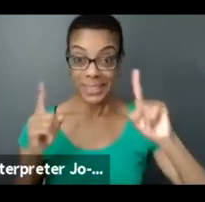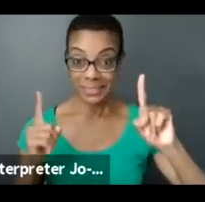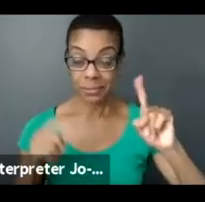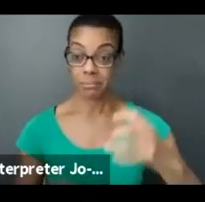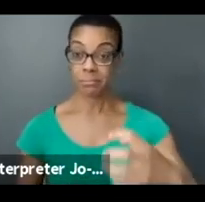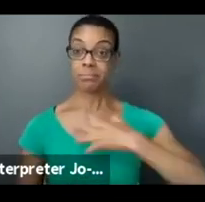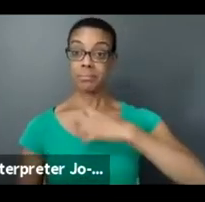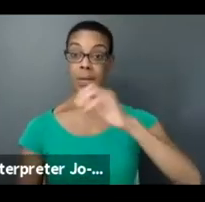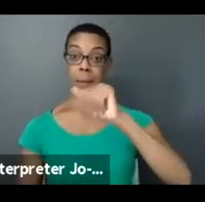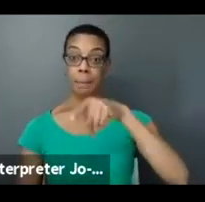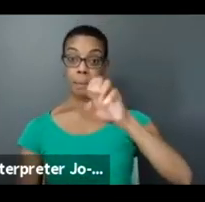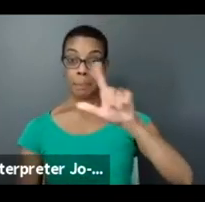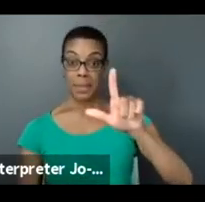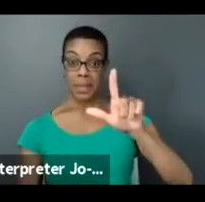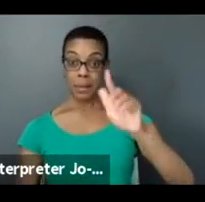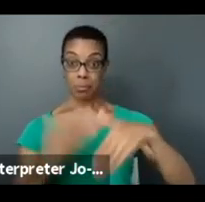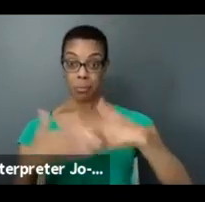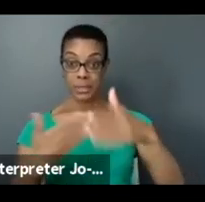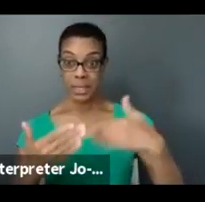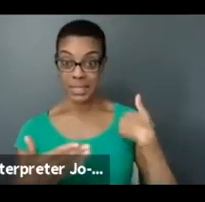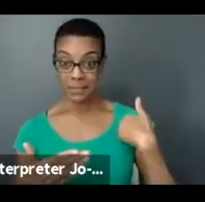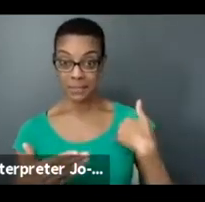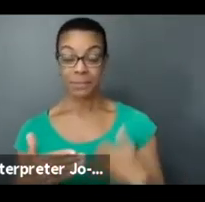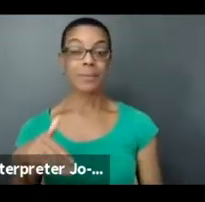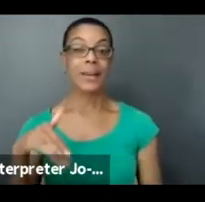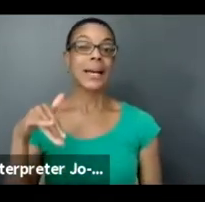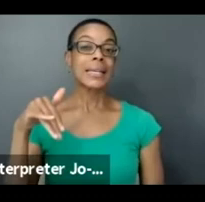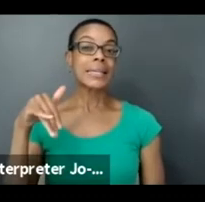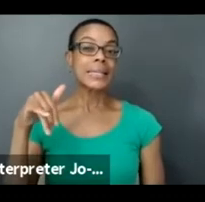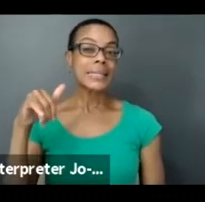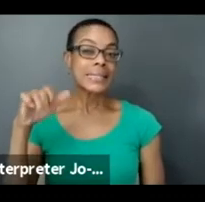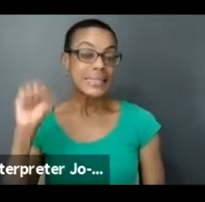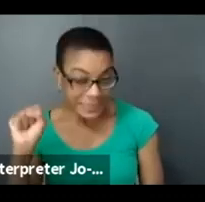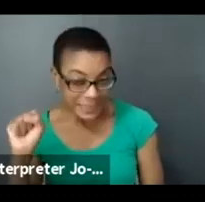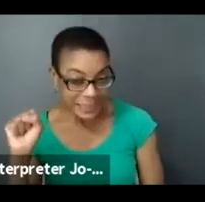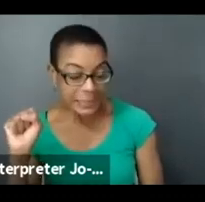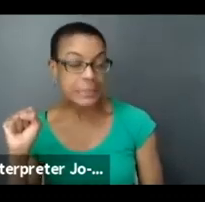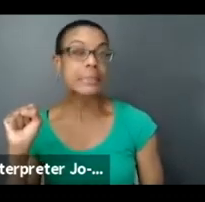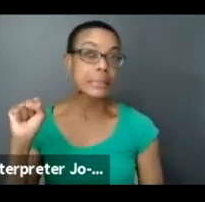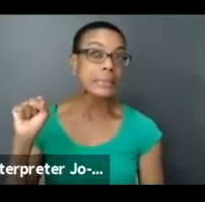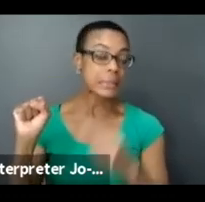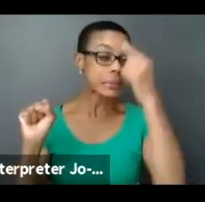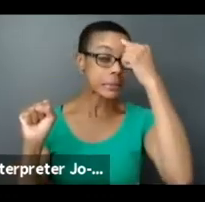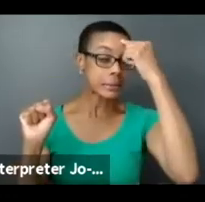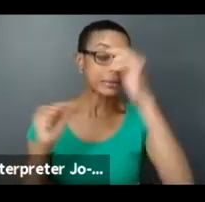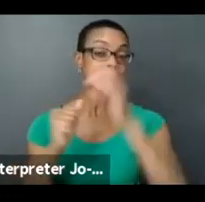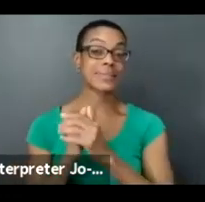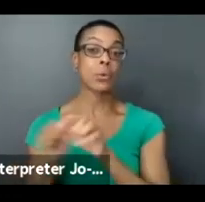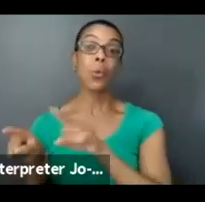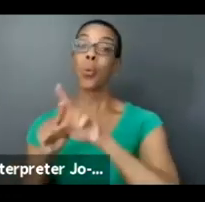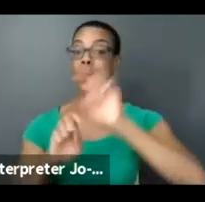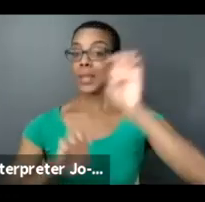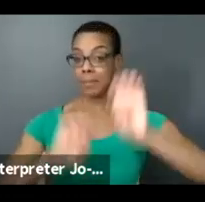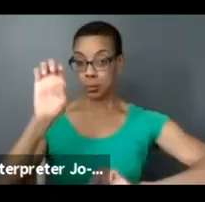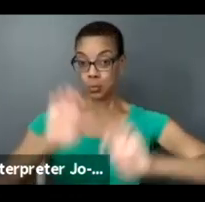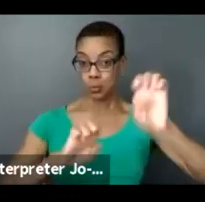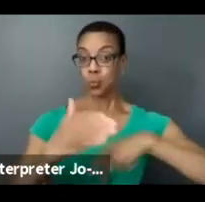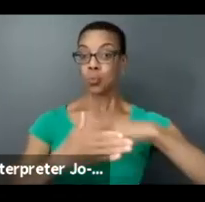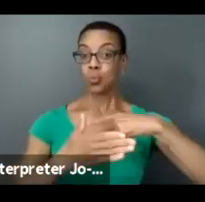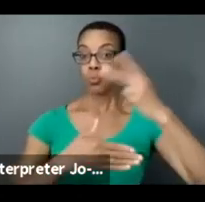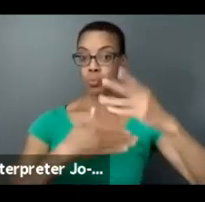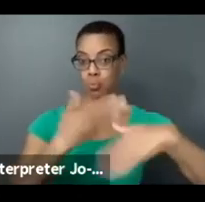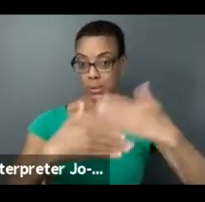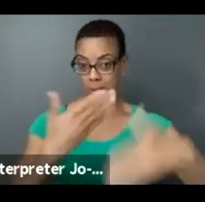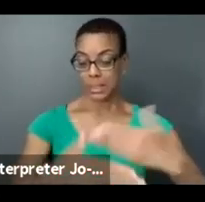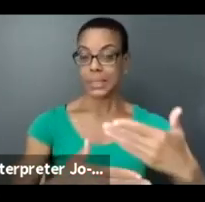Yes, I believe so. We're still building out some of those processes. There will also be an evaluation process built into the